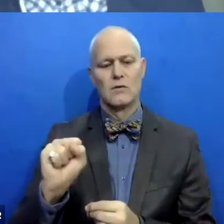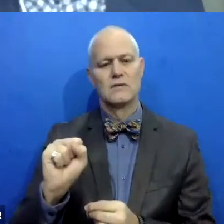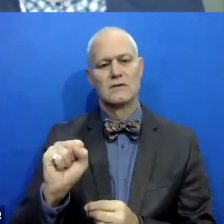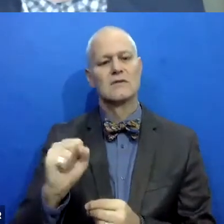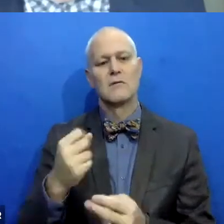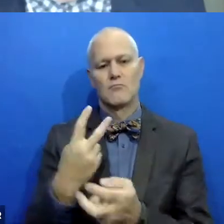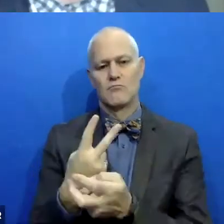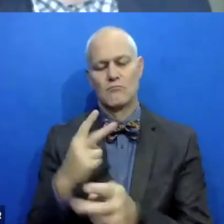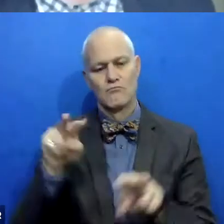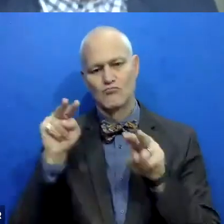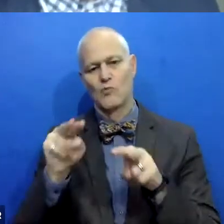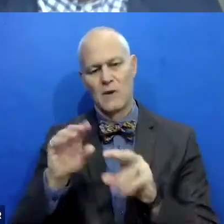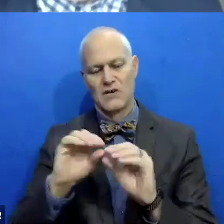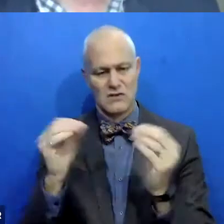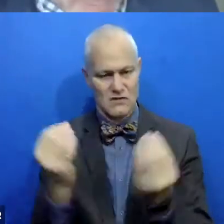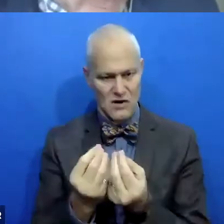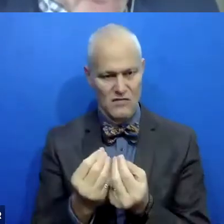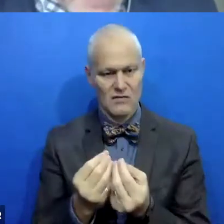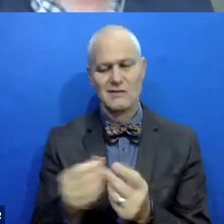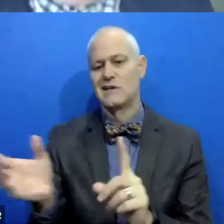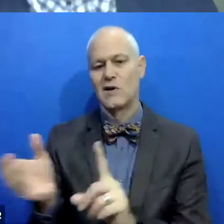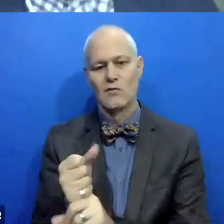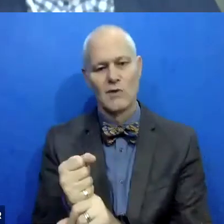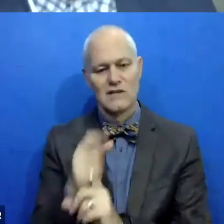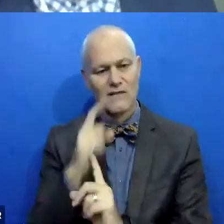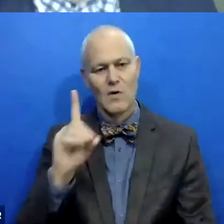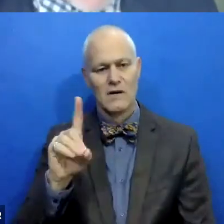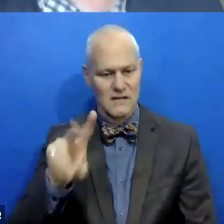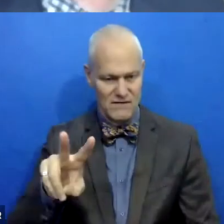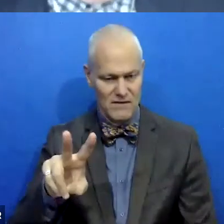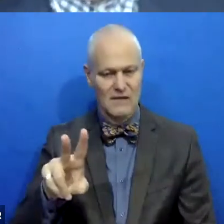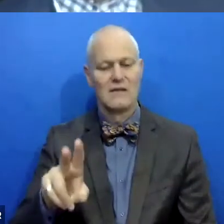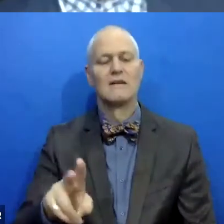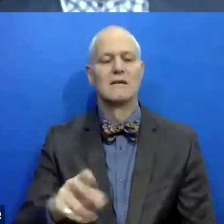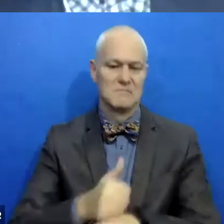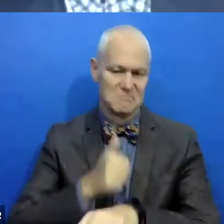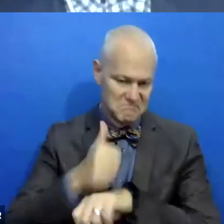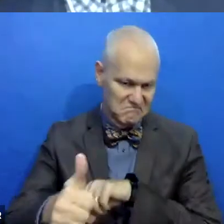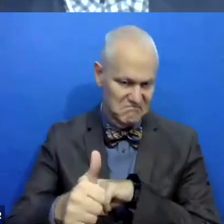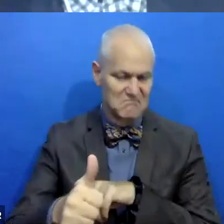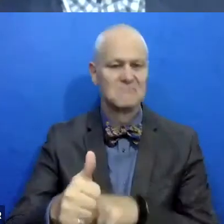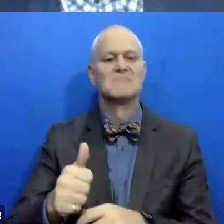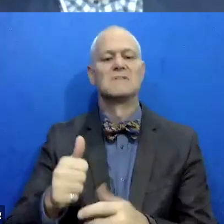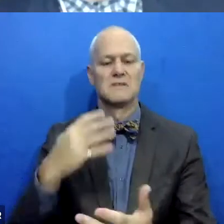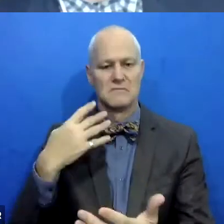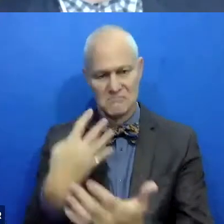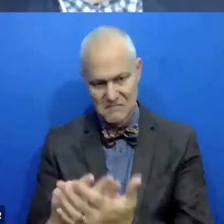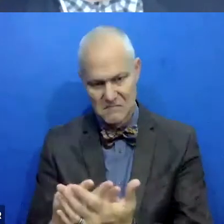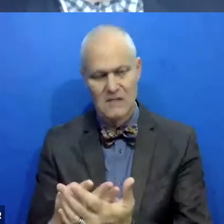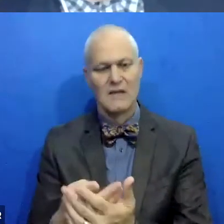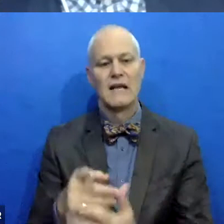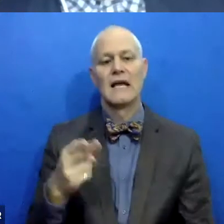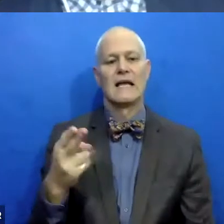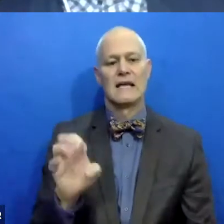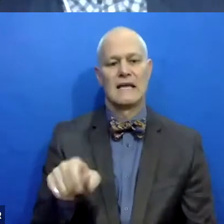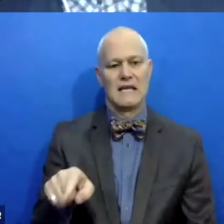is people who have been arrested for using domestic violence and sentenced, you know, pled to something. Um, and he is